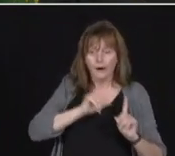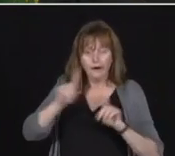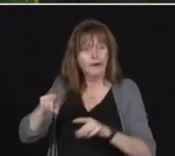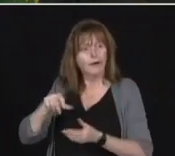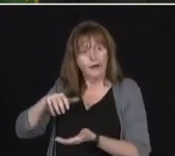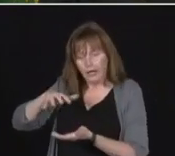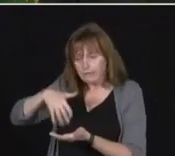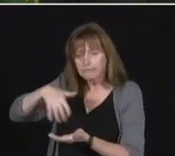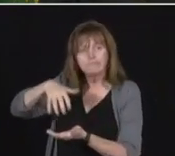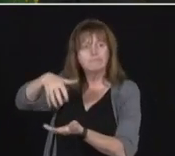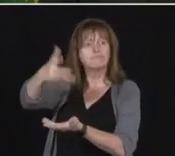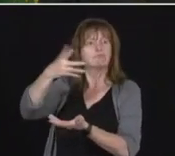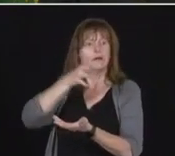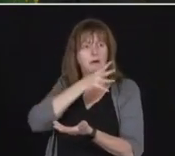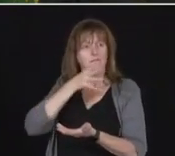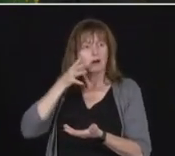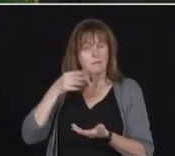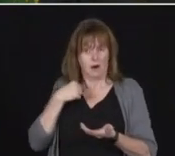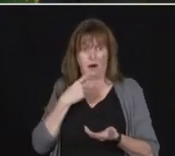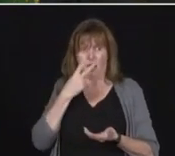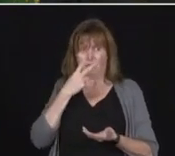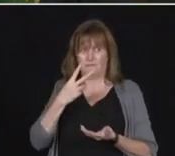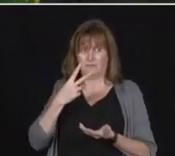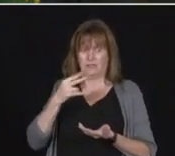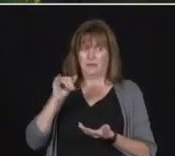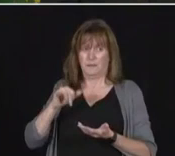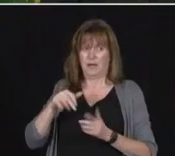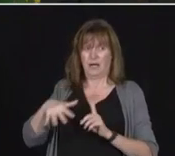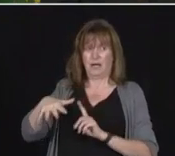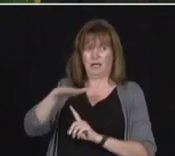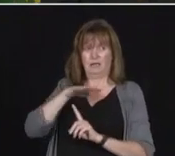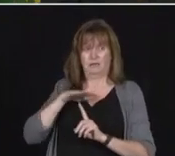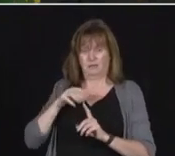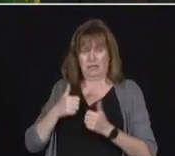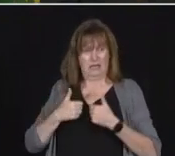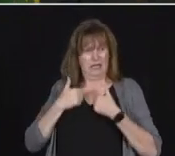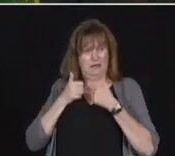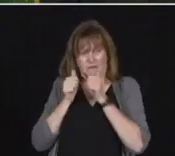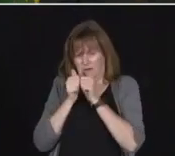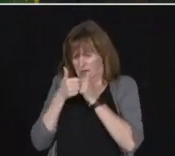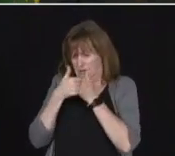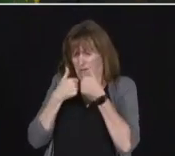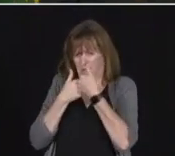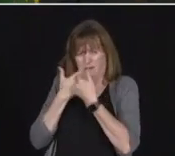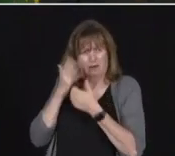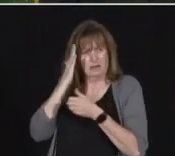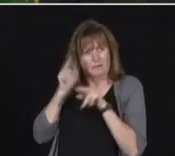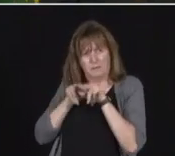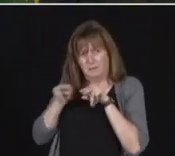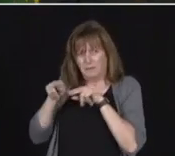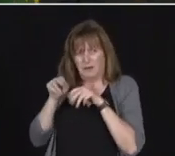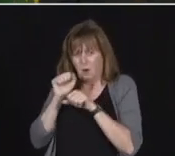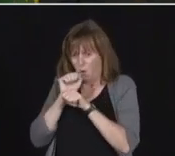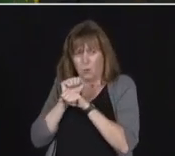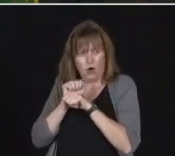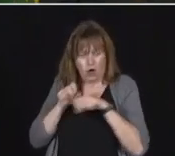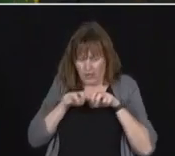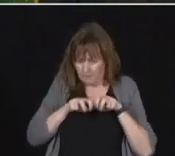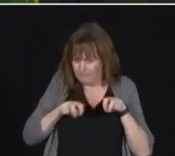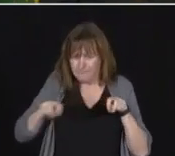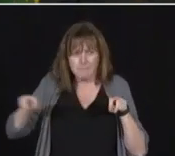seen the conditions that they work in, very tight quarters, very tight living quarters, as well as work. So what precautions,